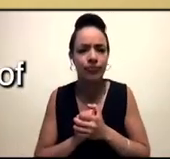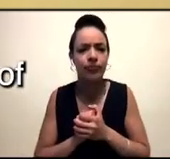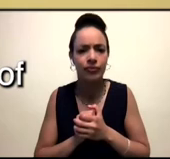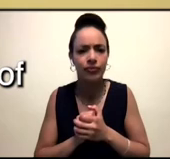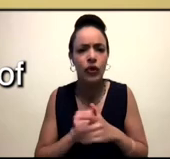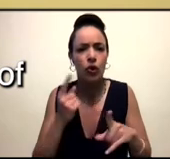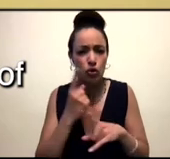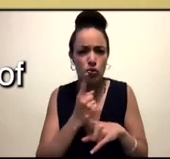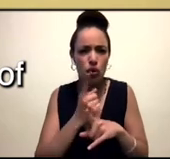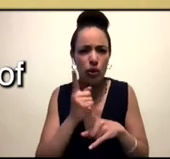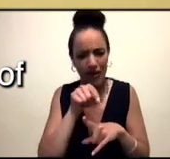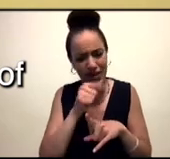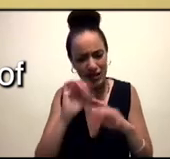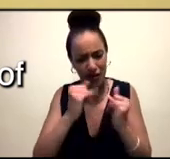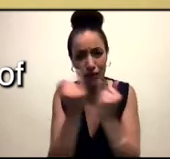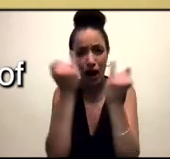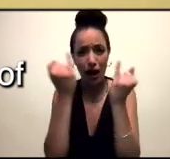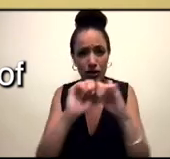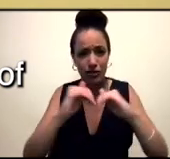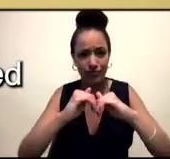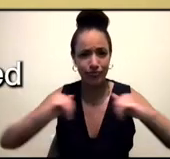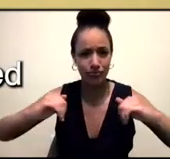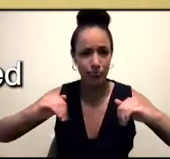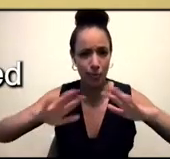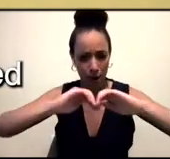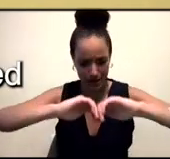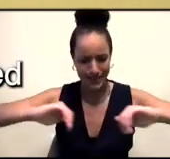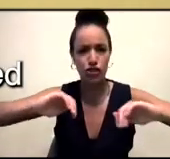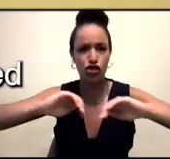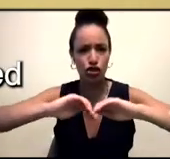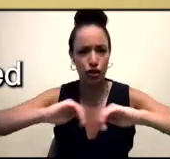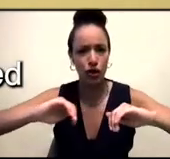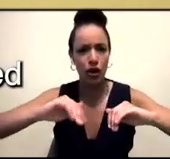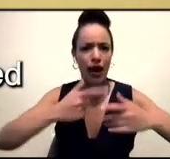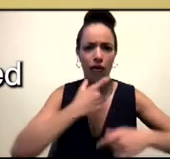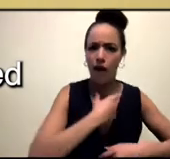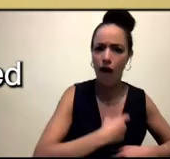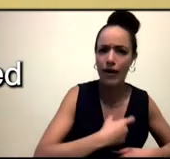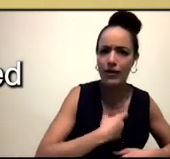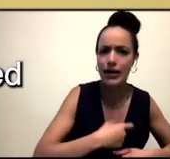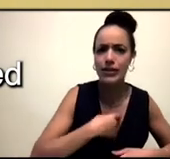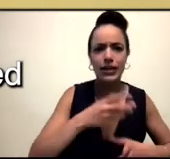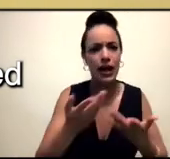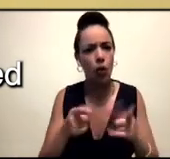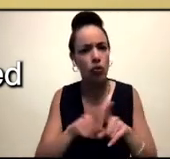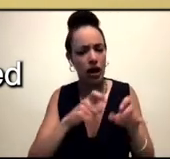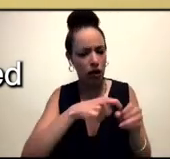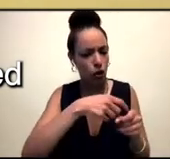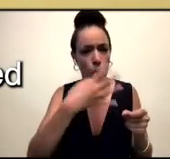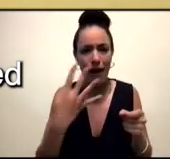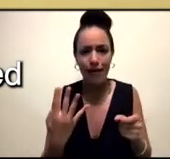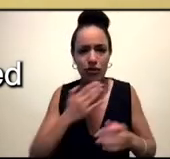partition, and your personal inheritance of partition, with themes of identity, so queerness, grief, religion.